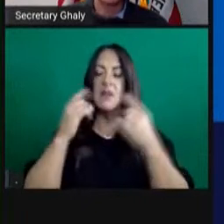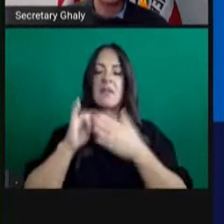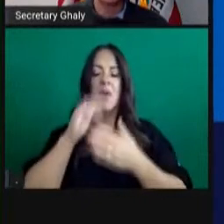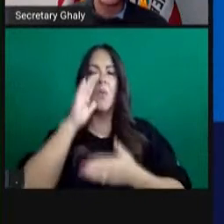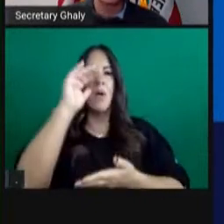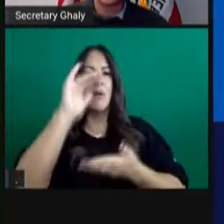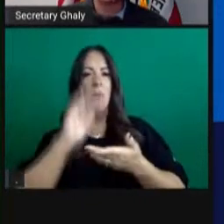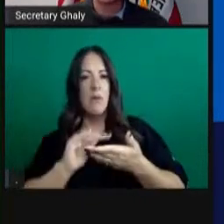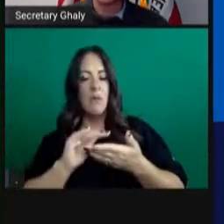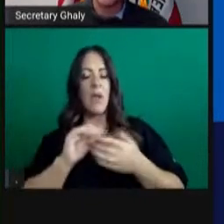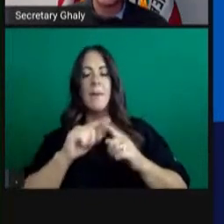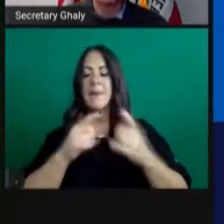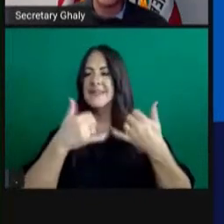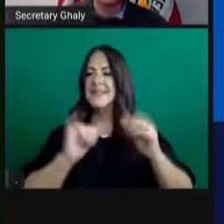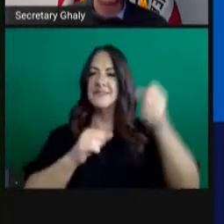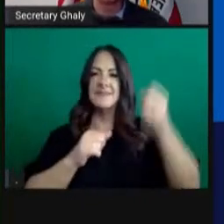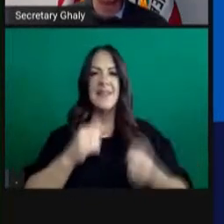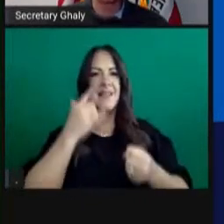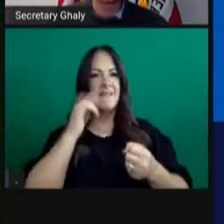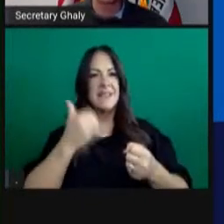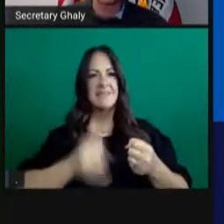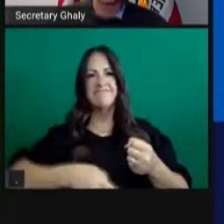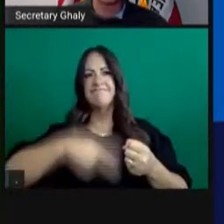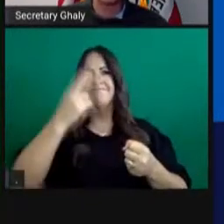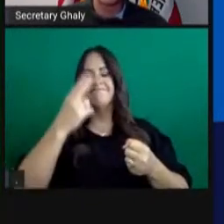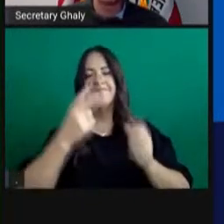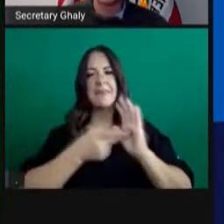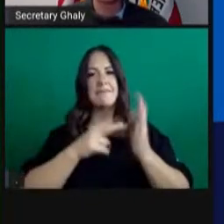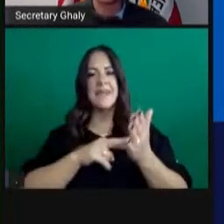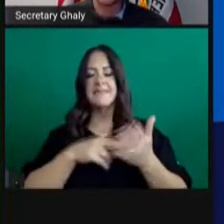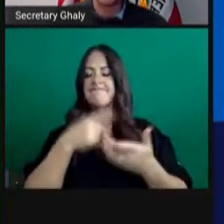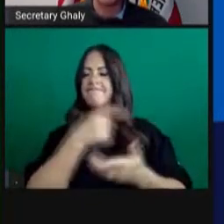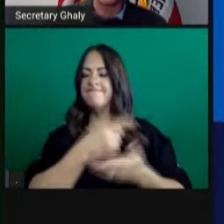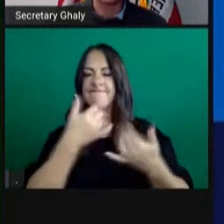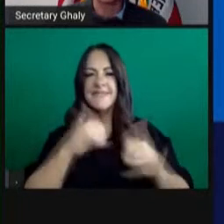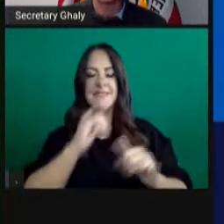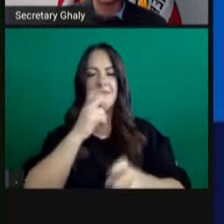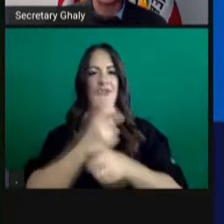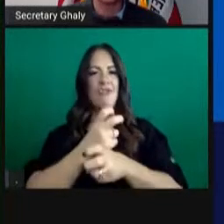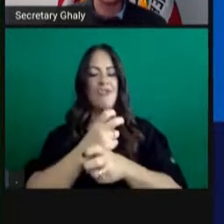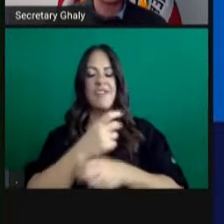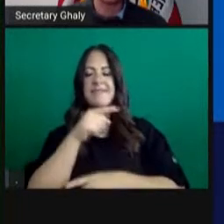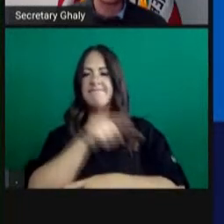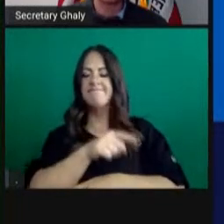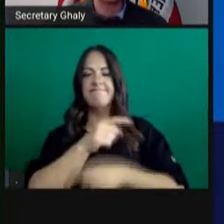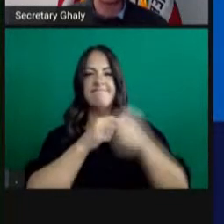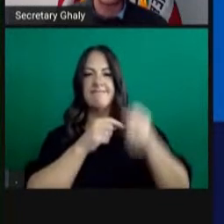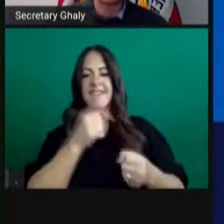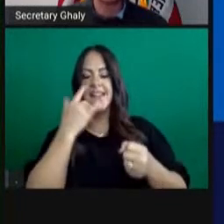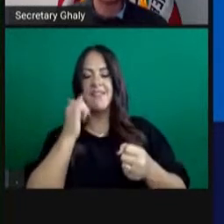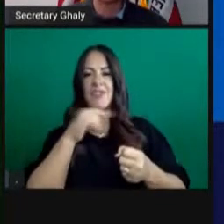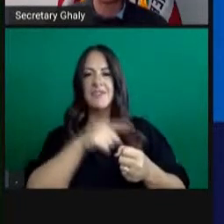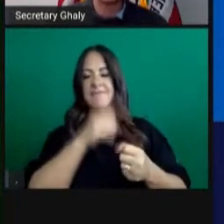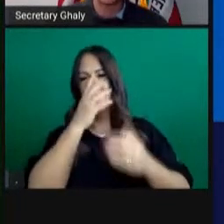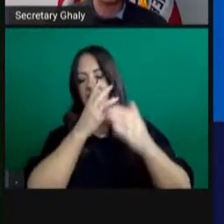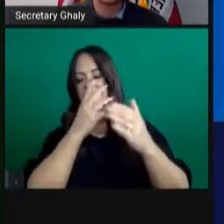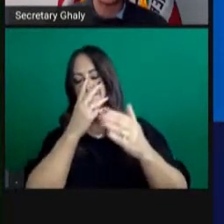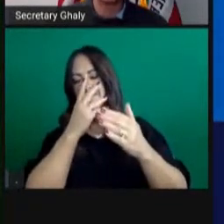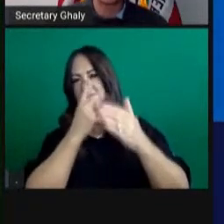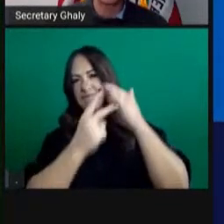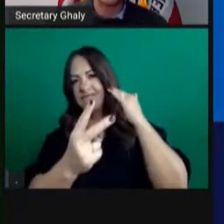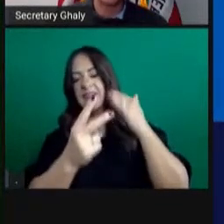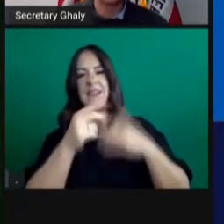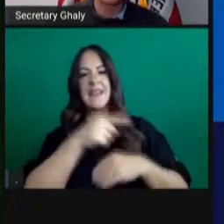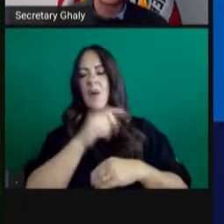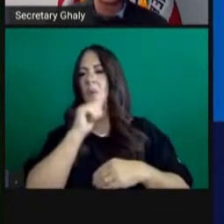high R-effectives at transmission rate, which is going to make it harder and less likely that a four-week projection is going to be